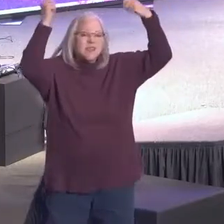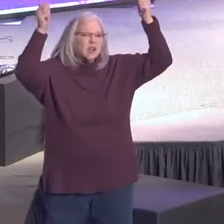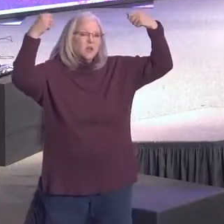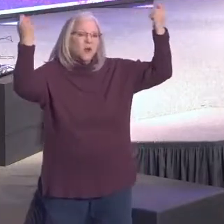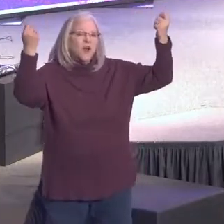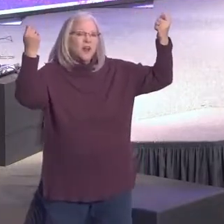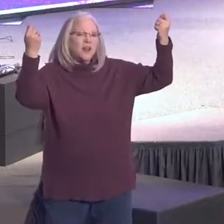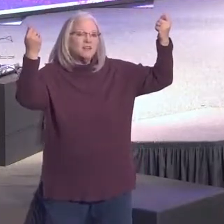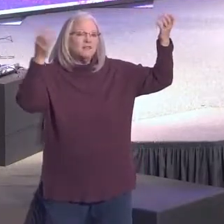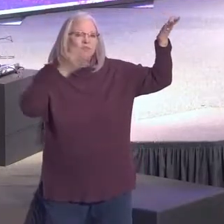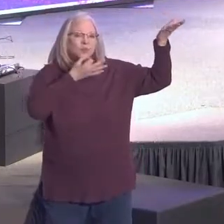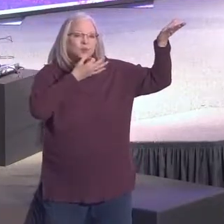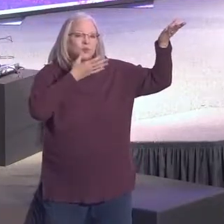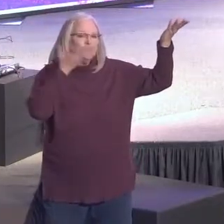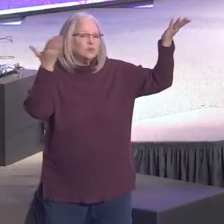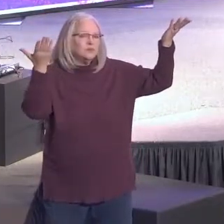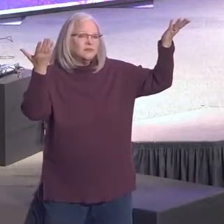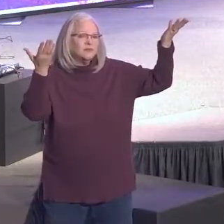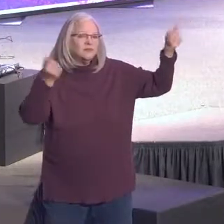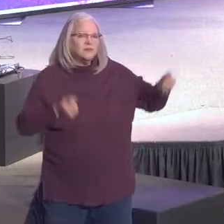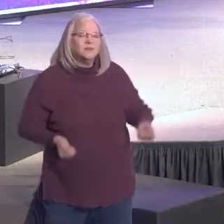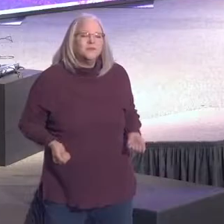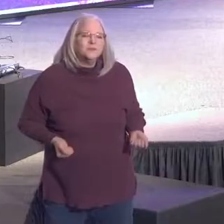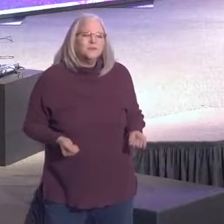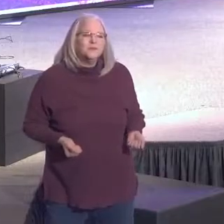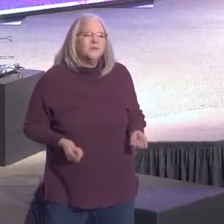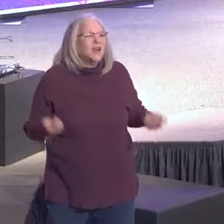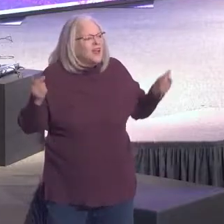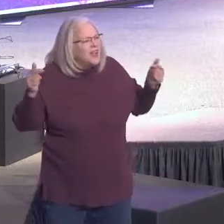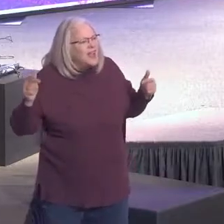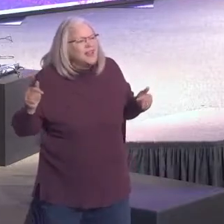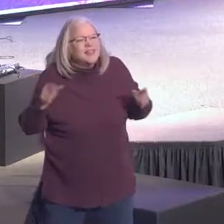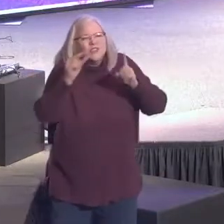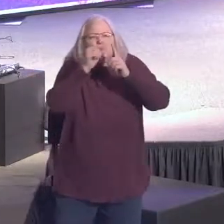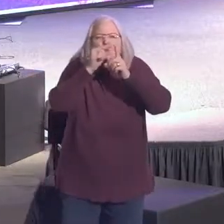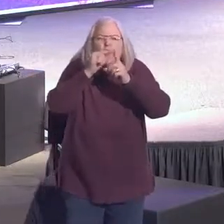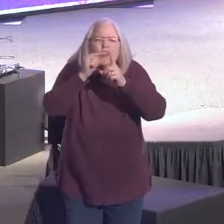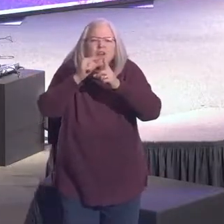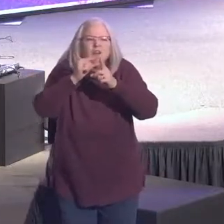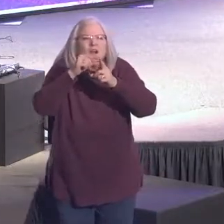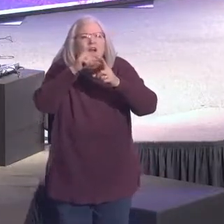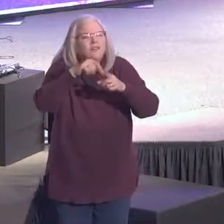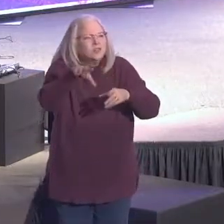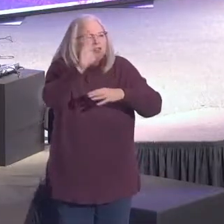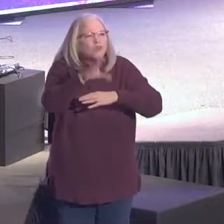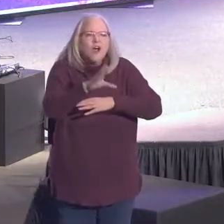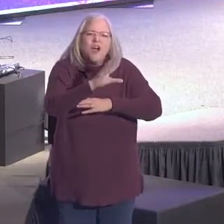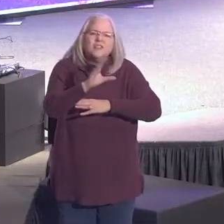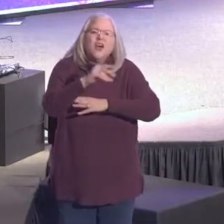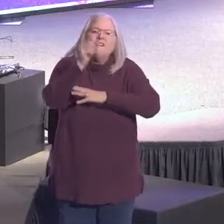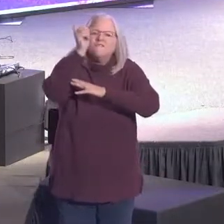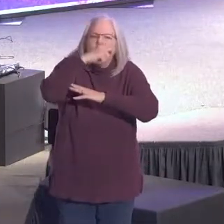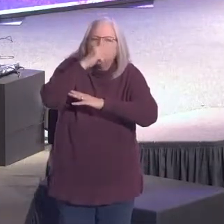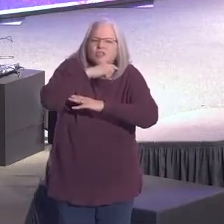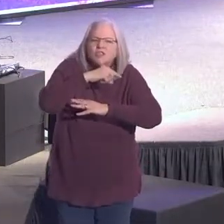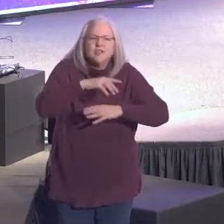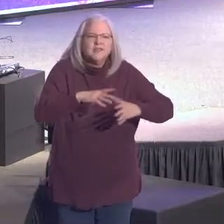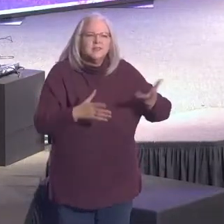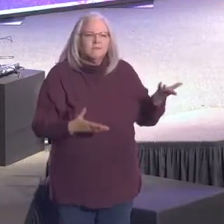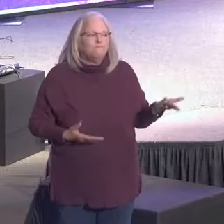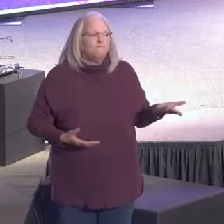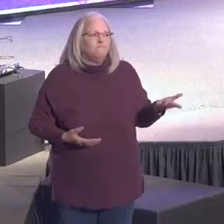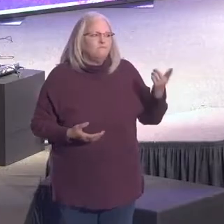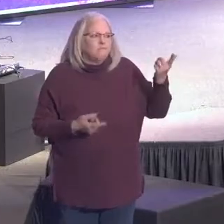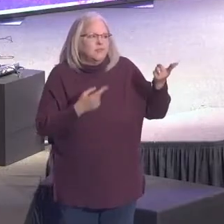And it's what we're going to celebrate this year. Actually, this word right here, the word of the cross is foolishness, came from 1 Corinthians.